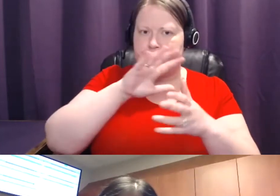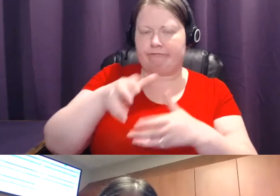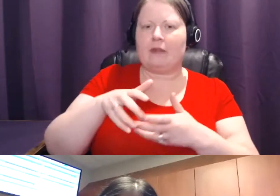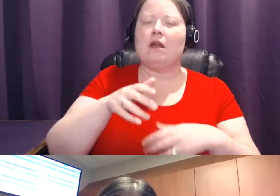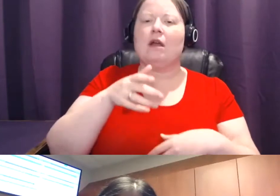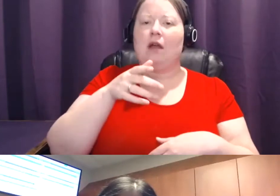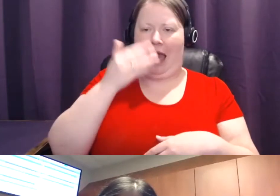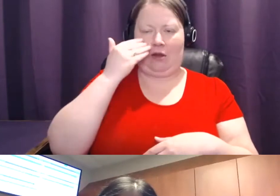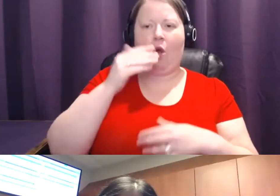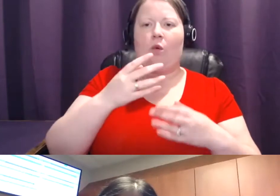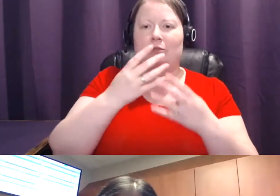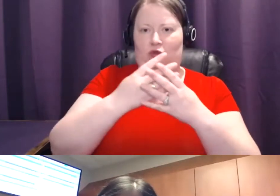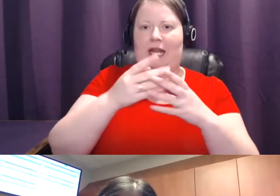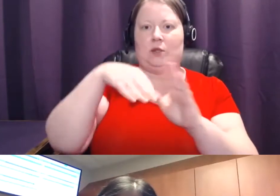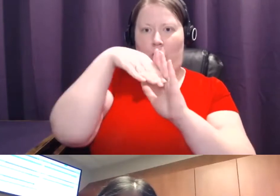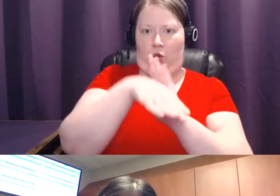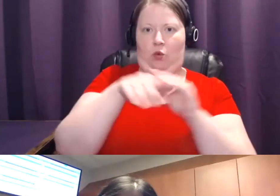down and where do we stand now?